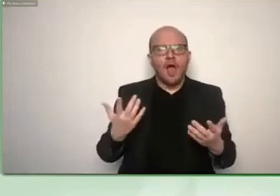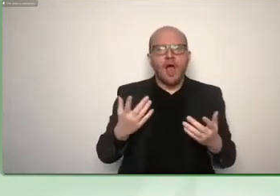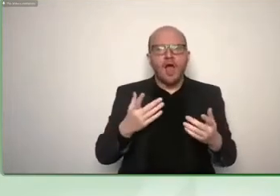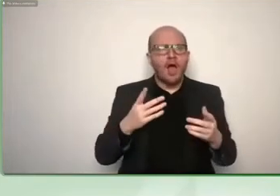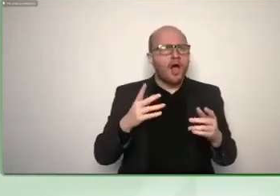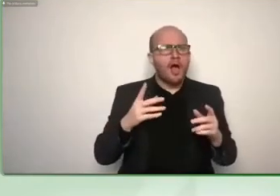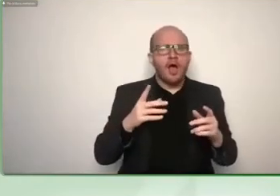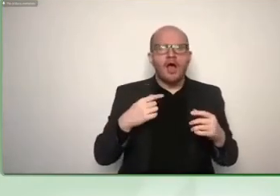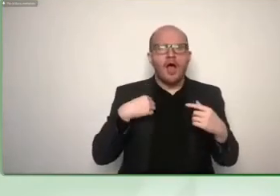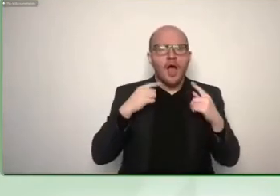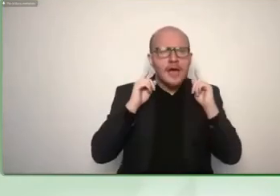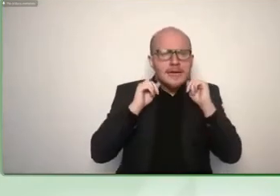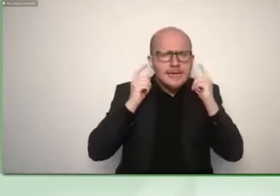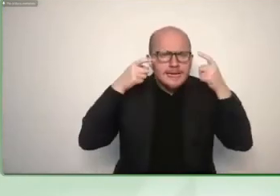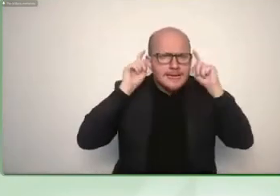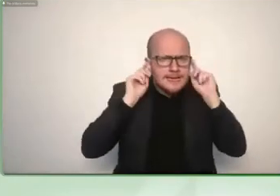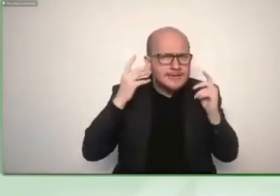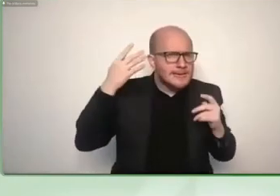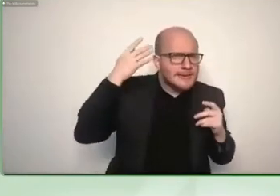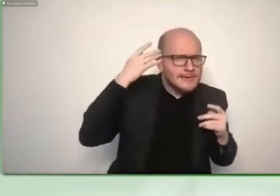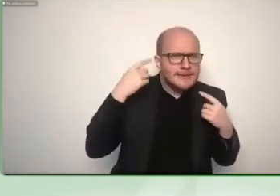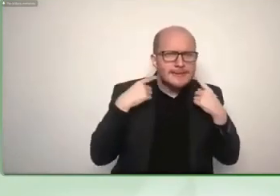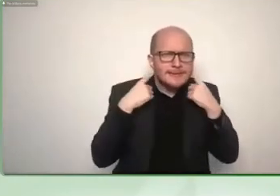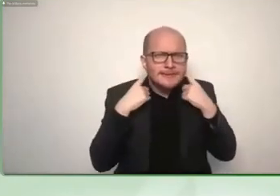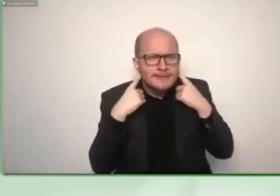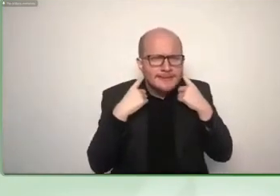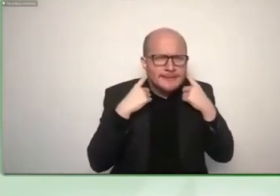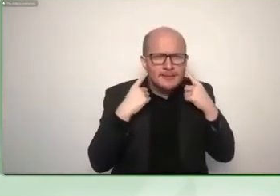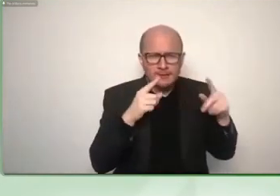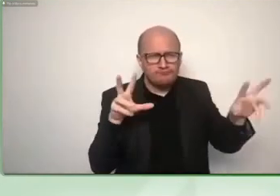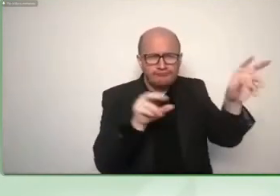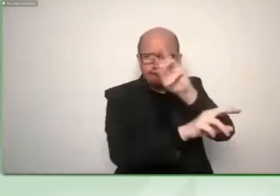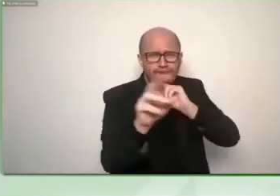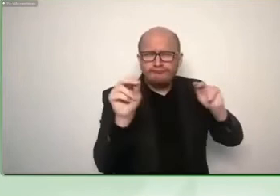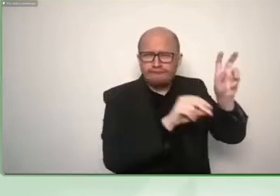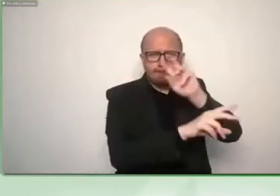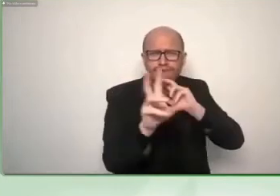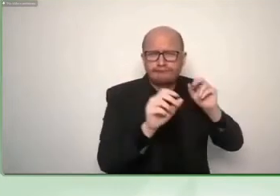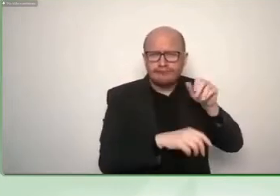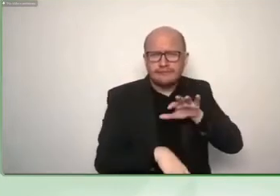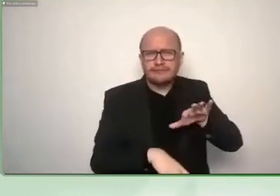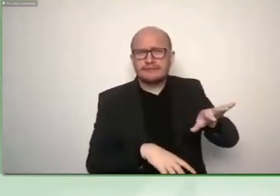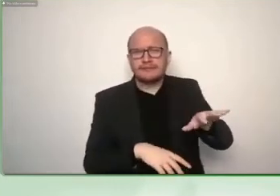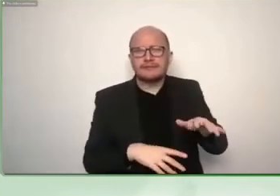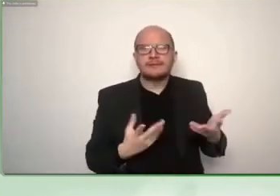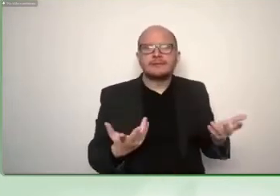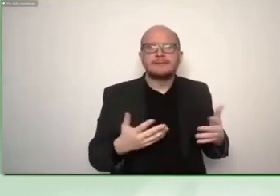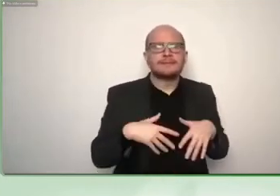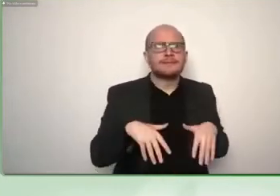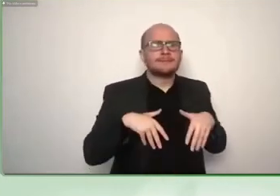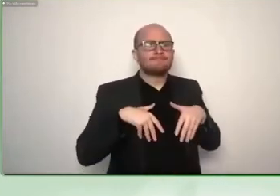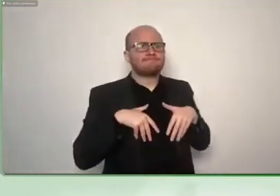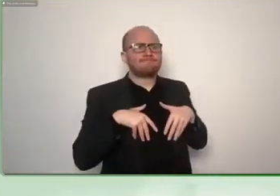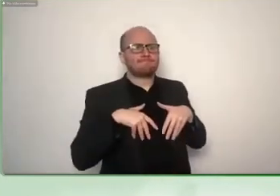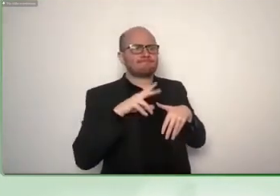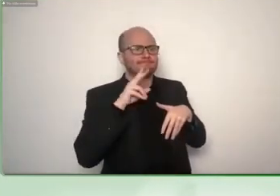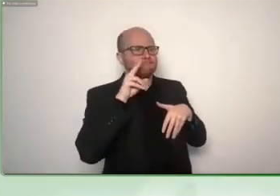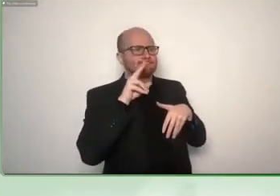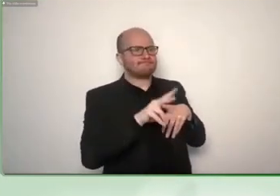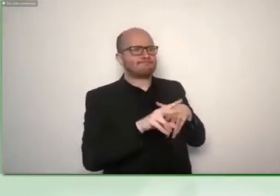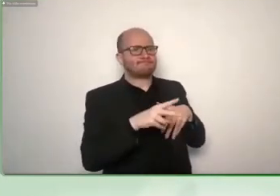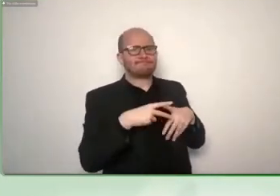so very often they will be observing but not participating now if you use lorman